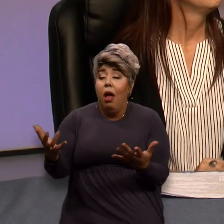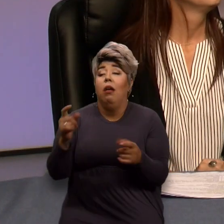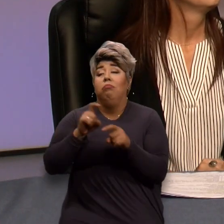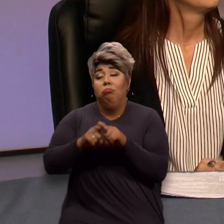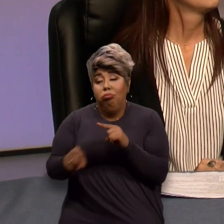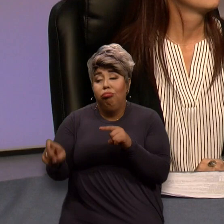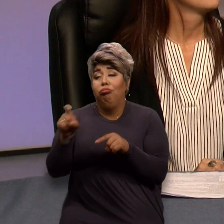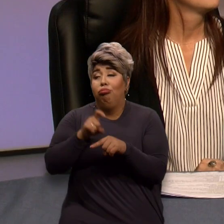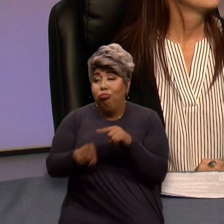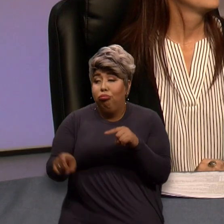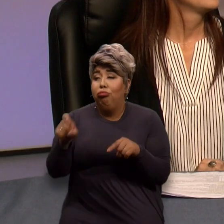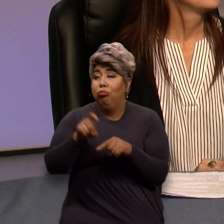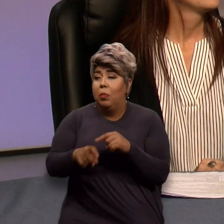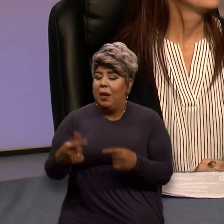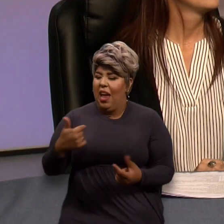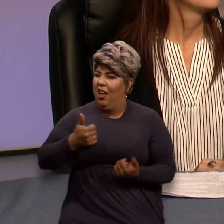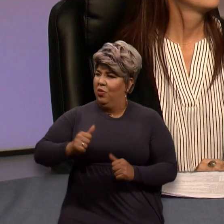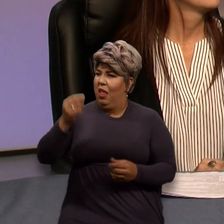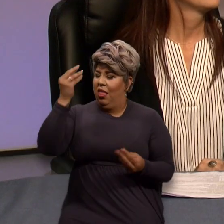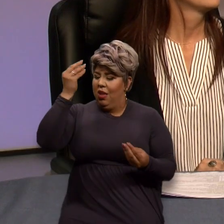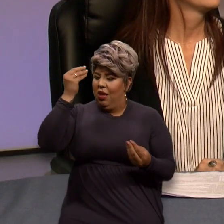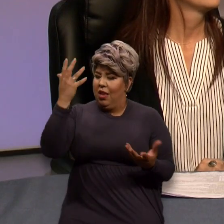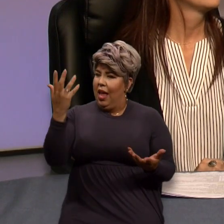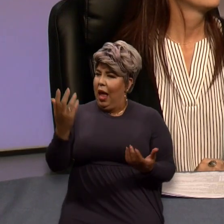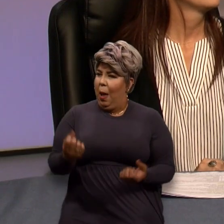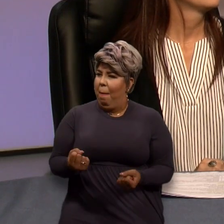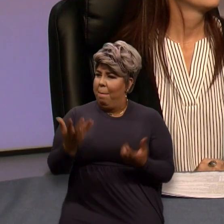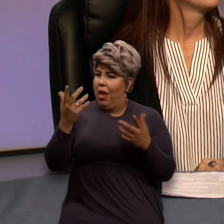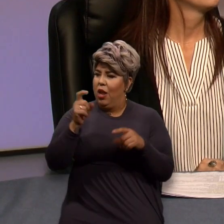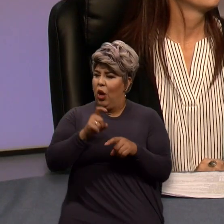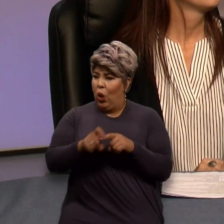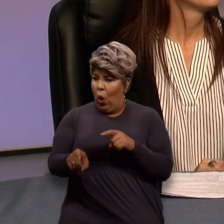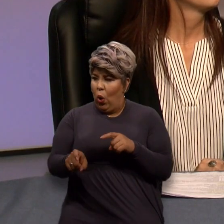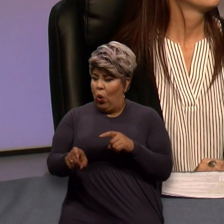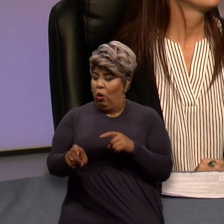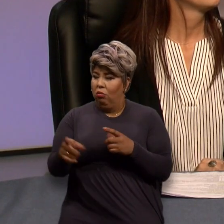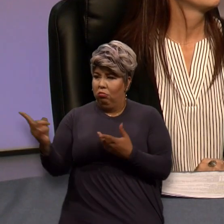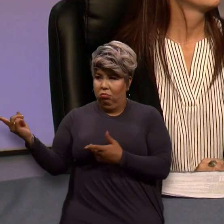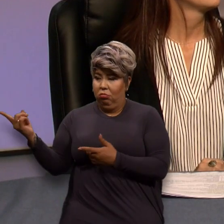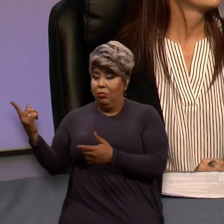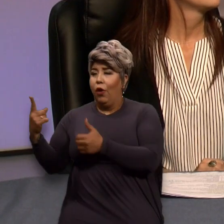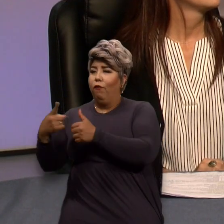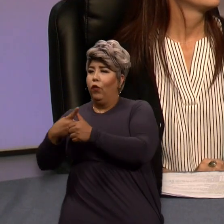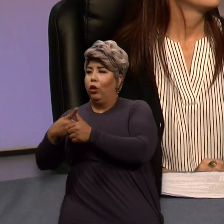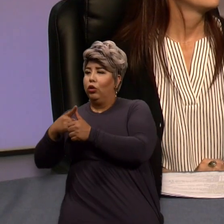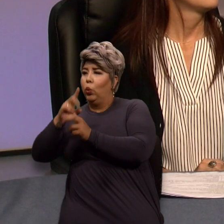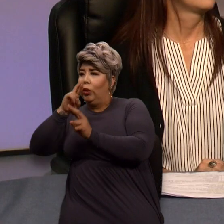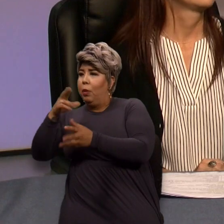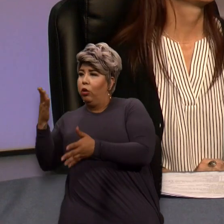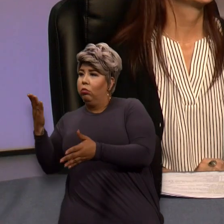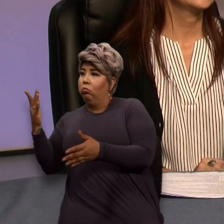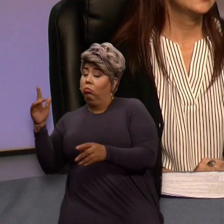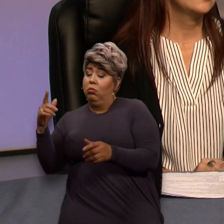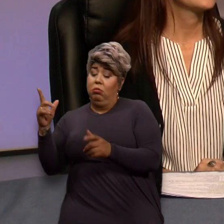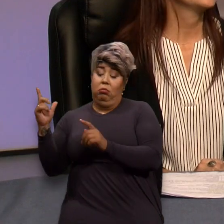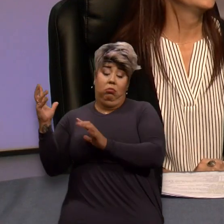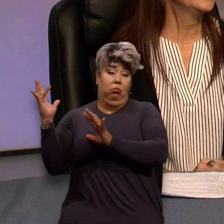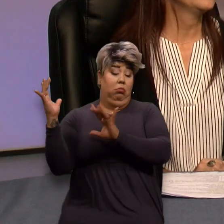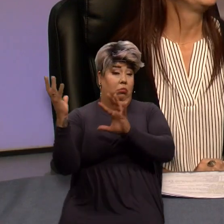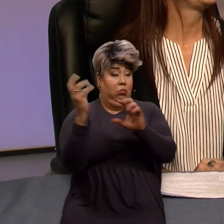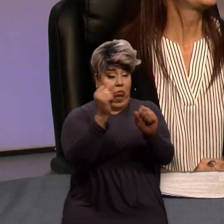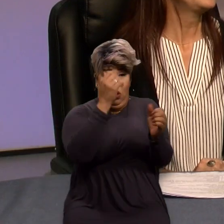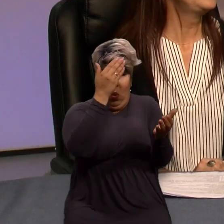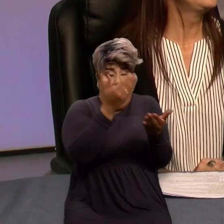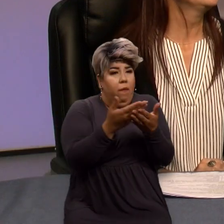think about how many of those calls first responders are going in and not knowing what they're